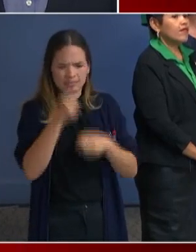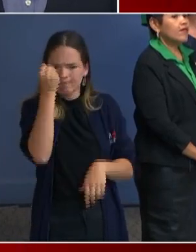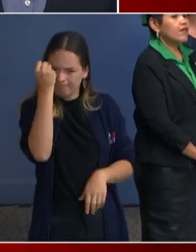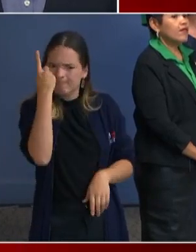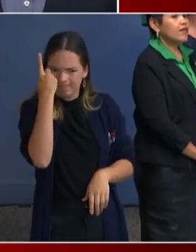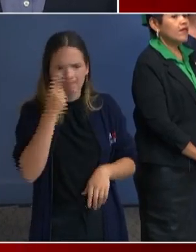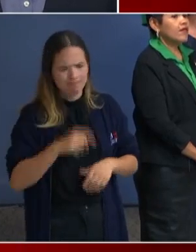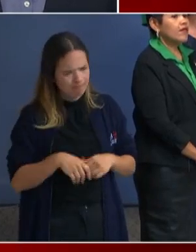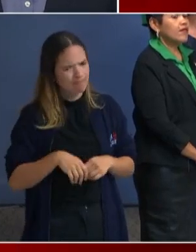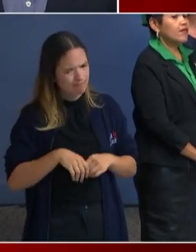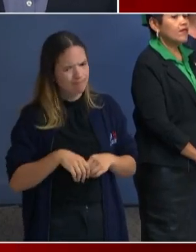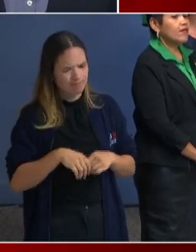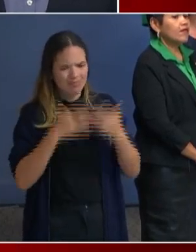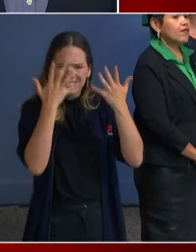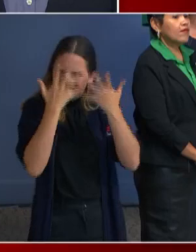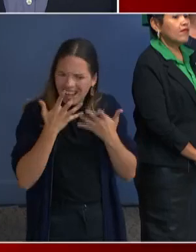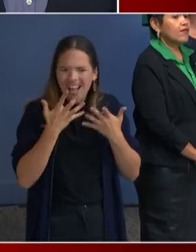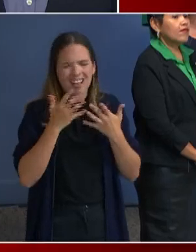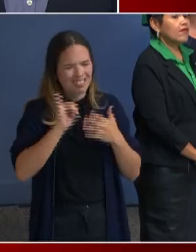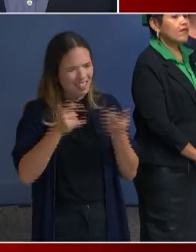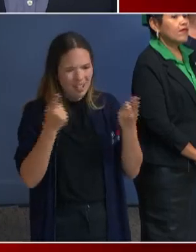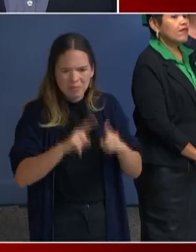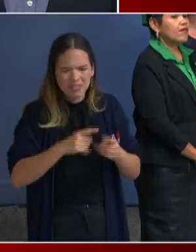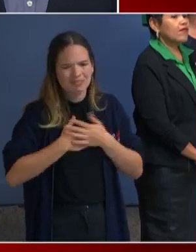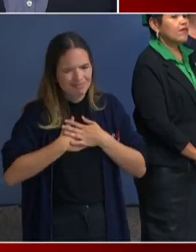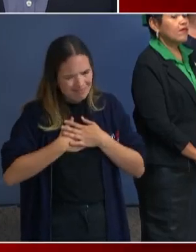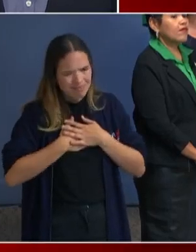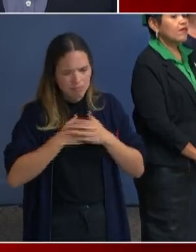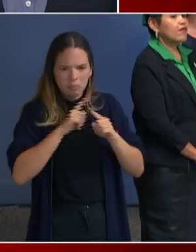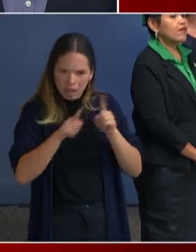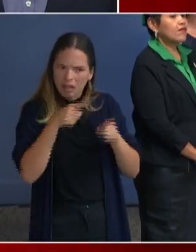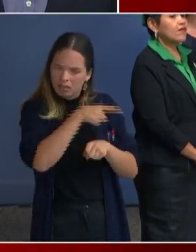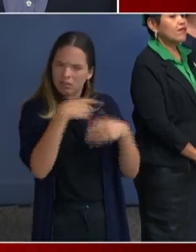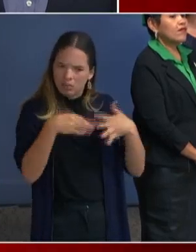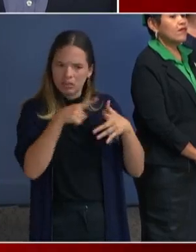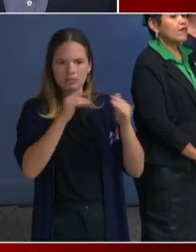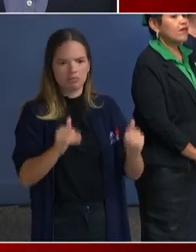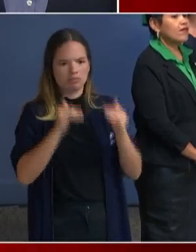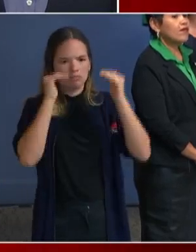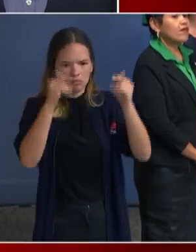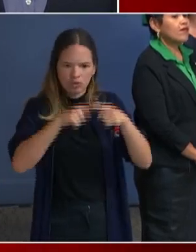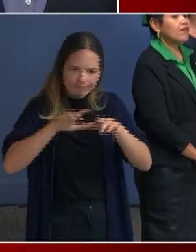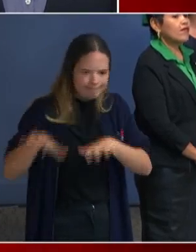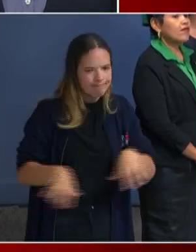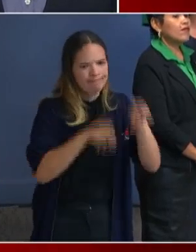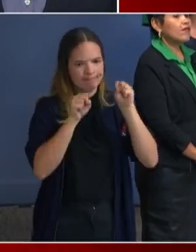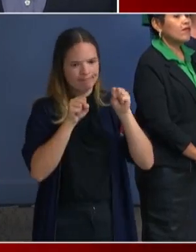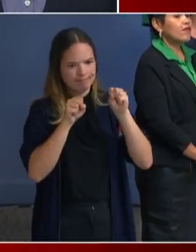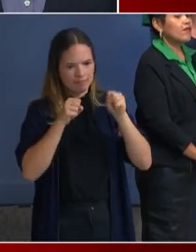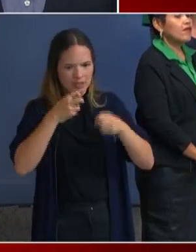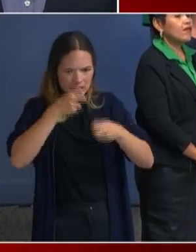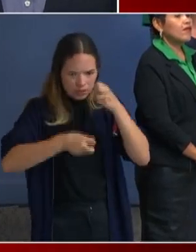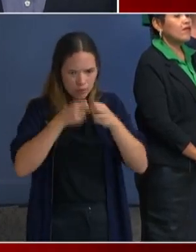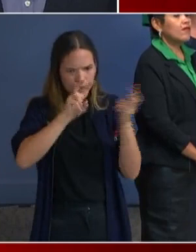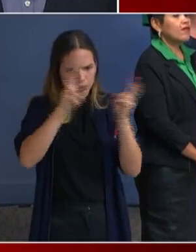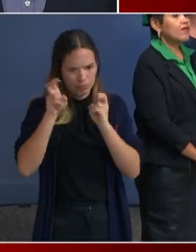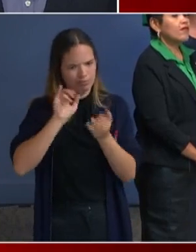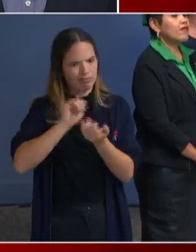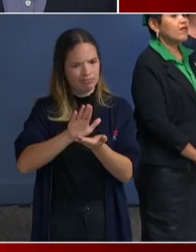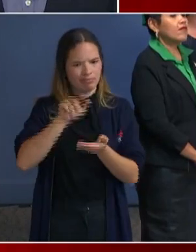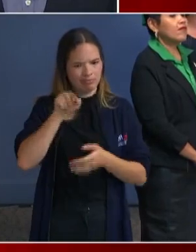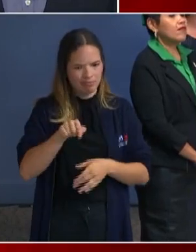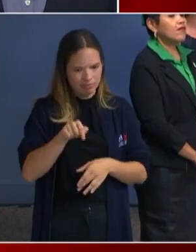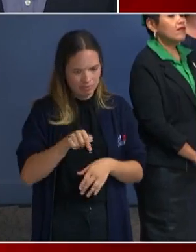But you have really stepped up and taken on an issue which has been imposed on us.